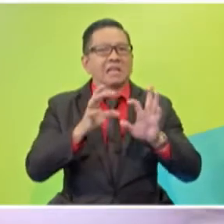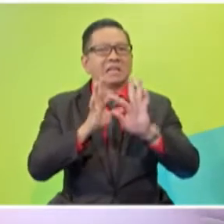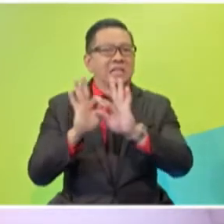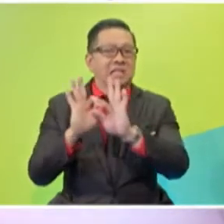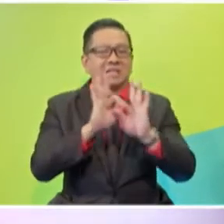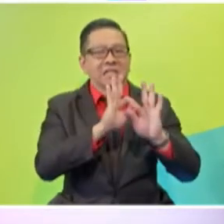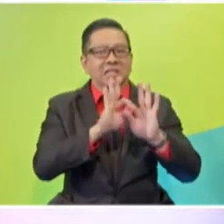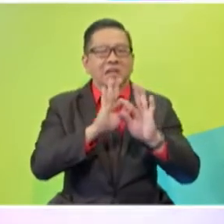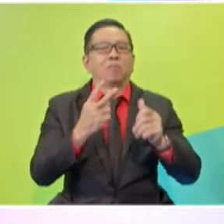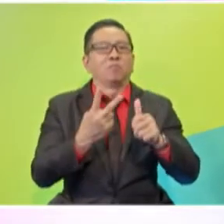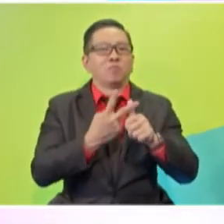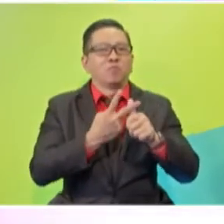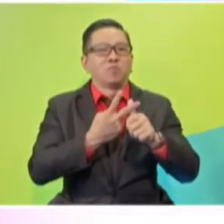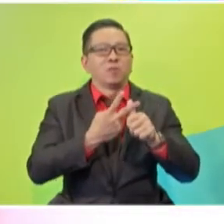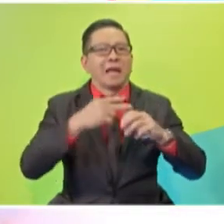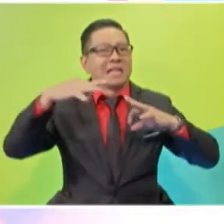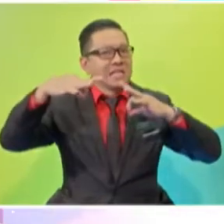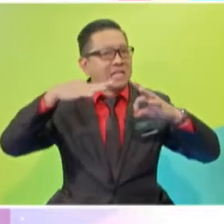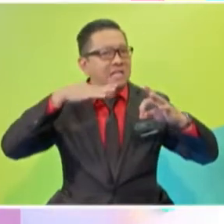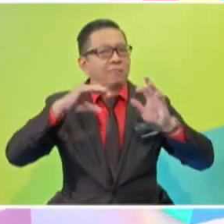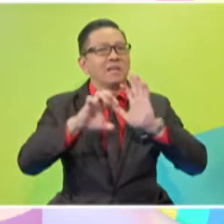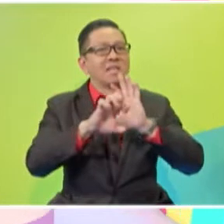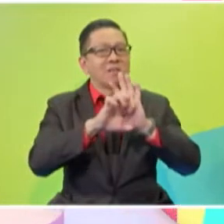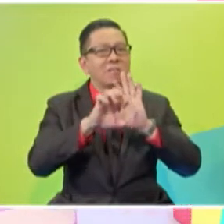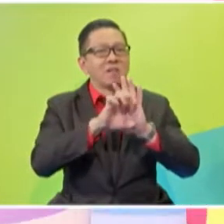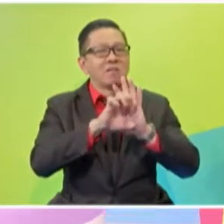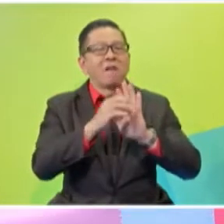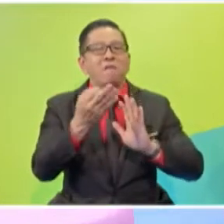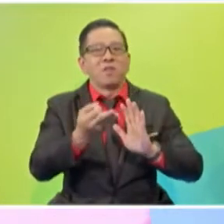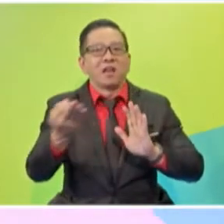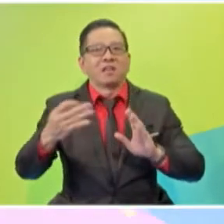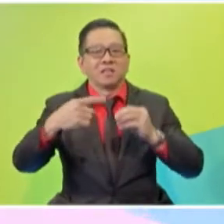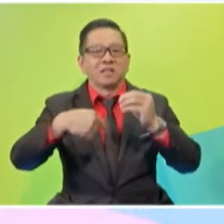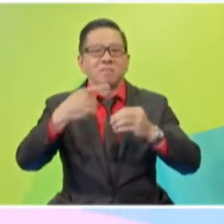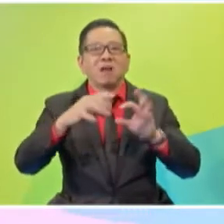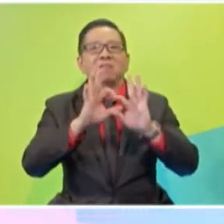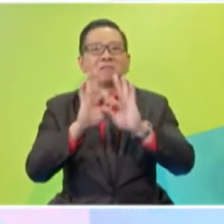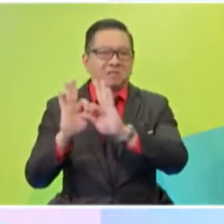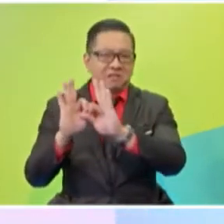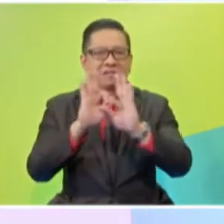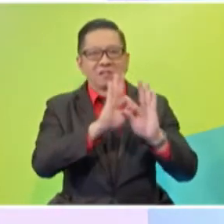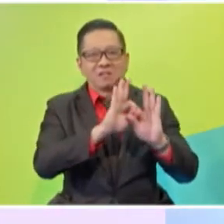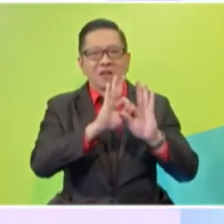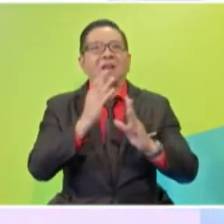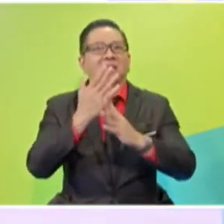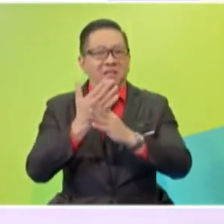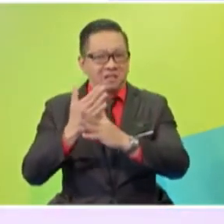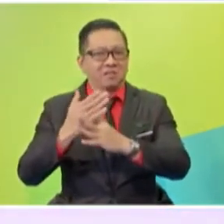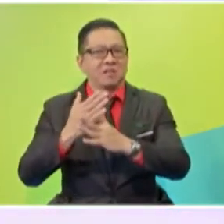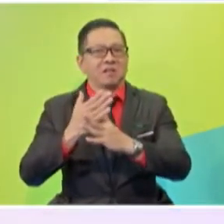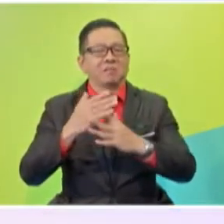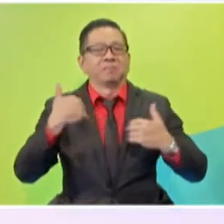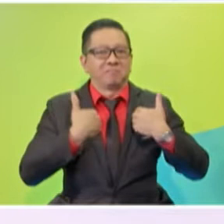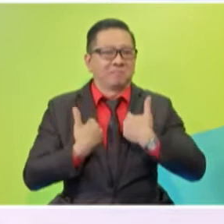people will explain with examples the factors of competition among animals of intra-species and inter